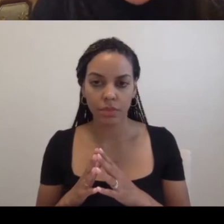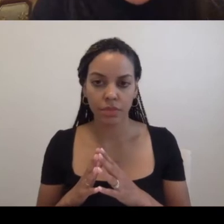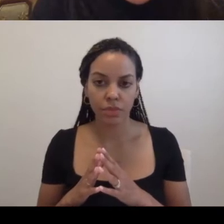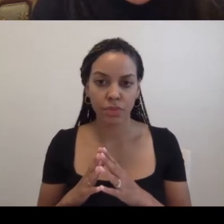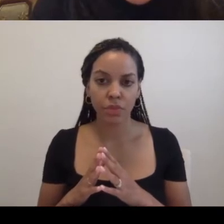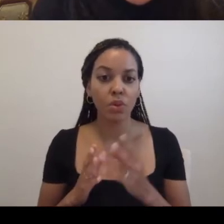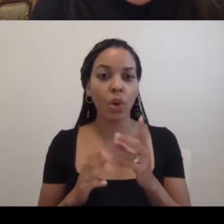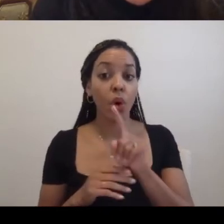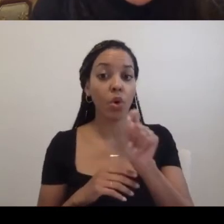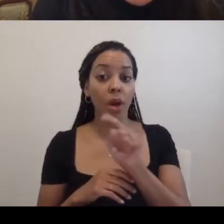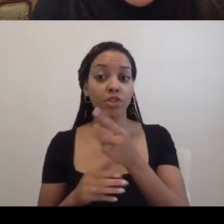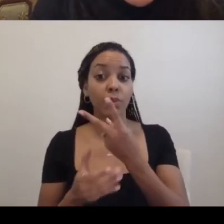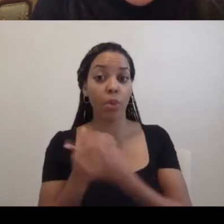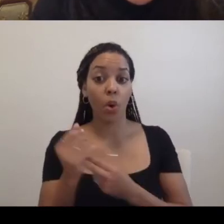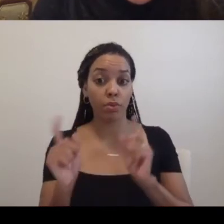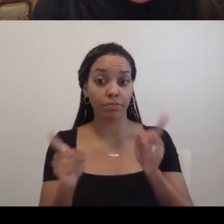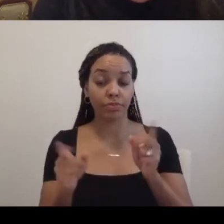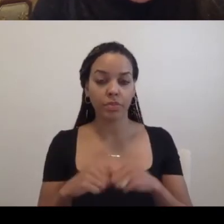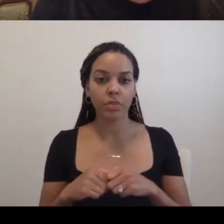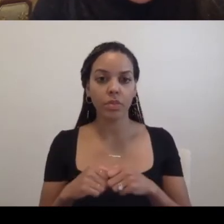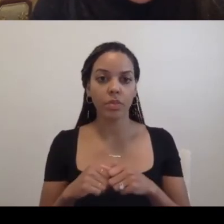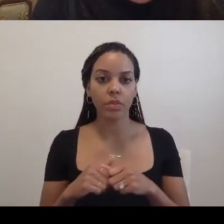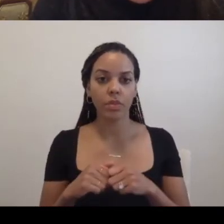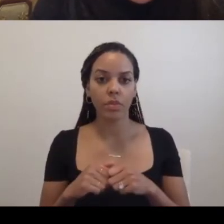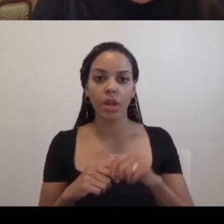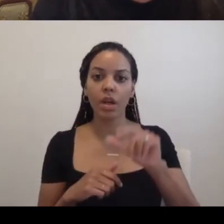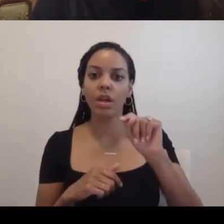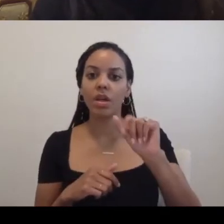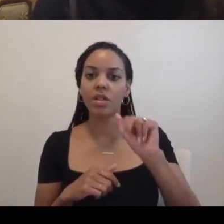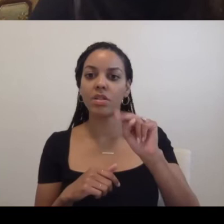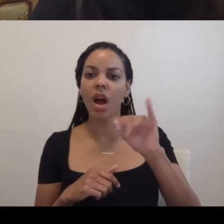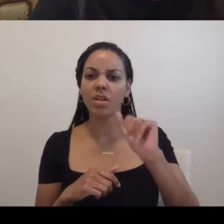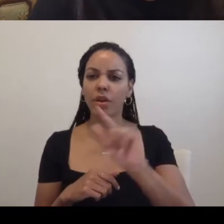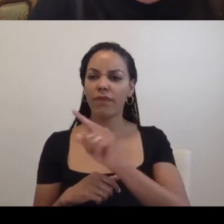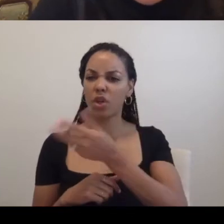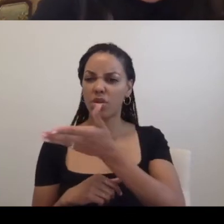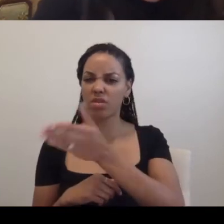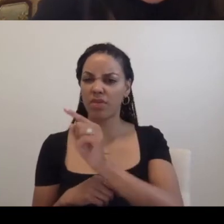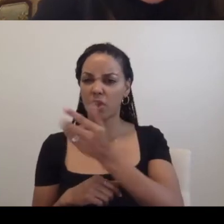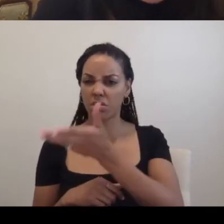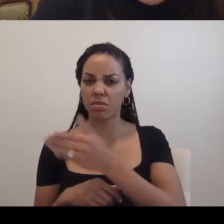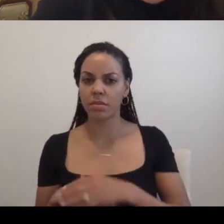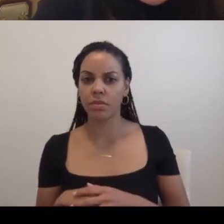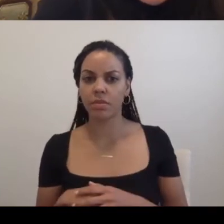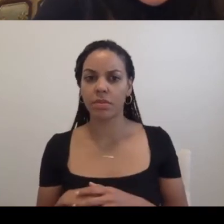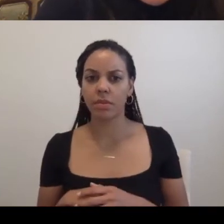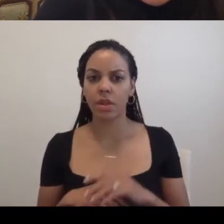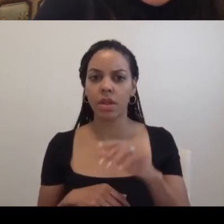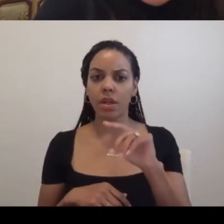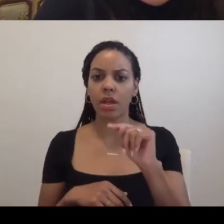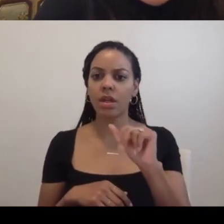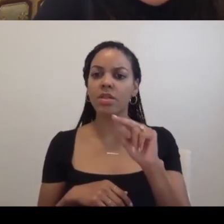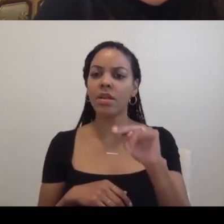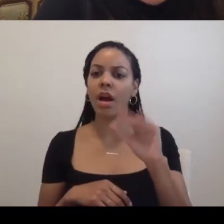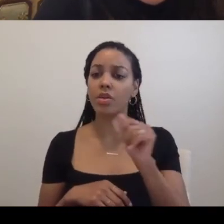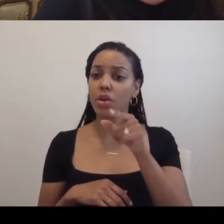both of you, were there ever times when you... go first now? That sounds great. Tanya, were there ever times when